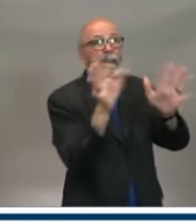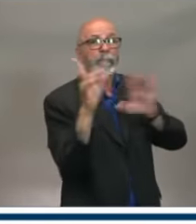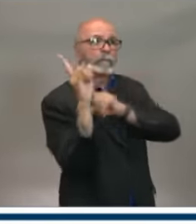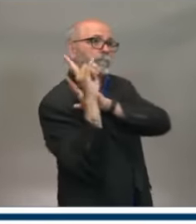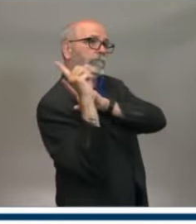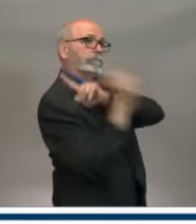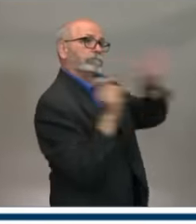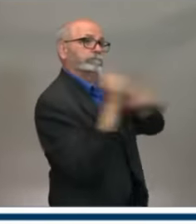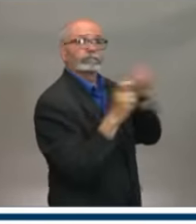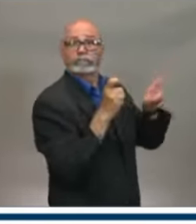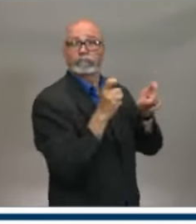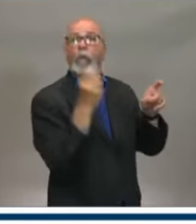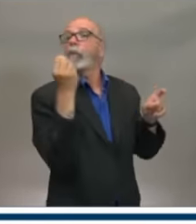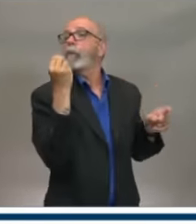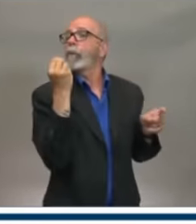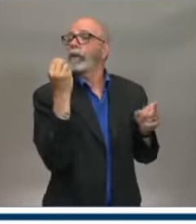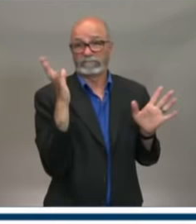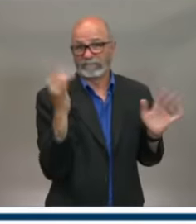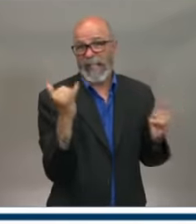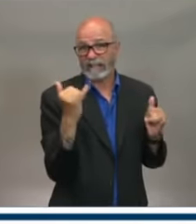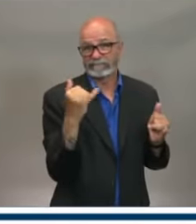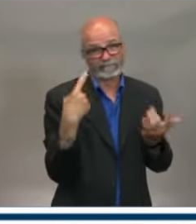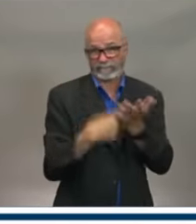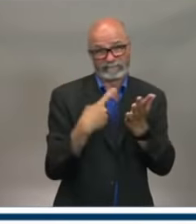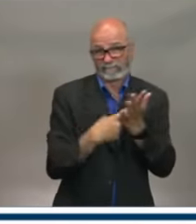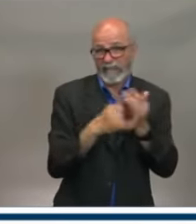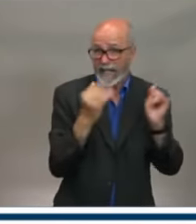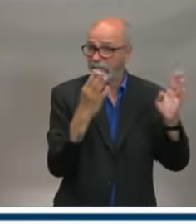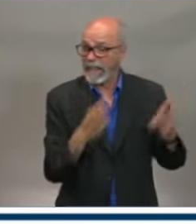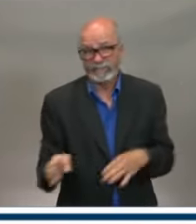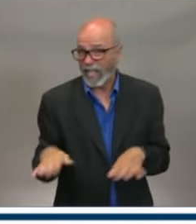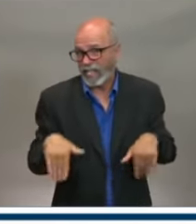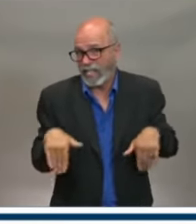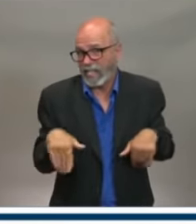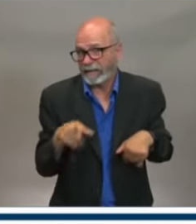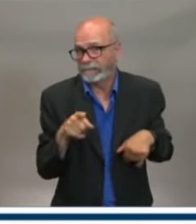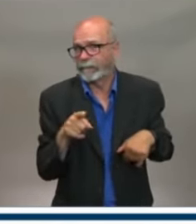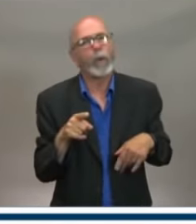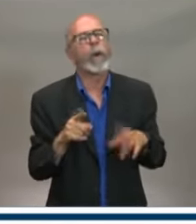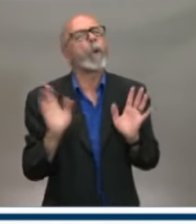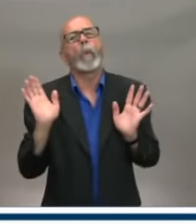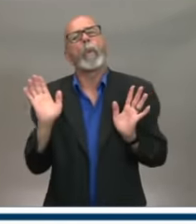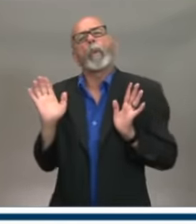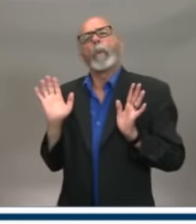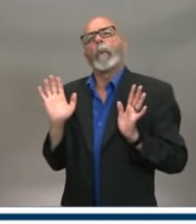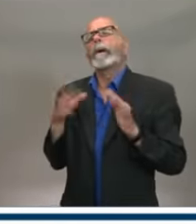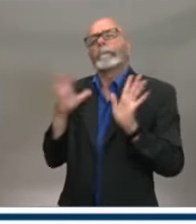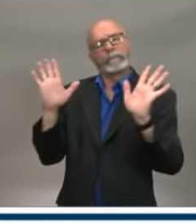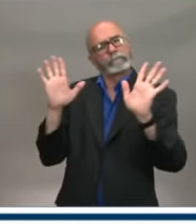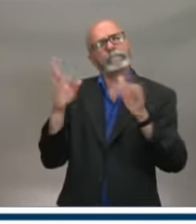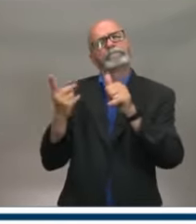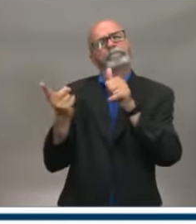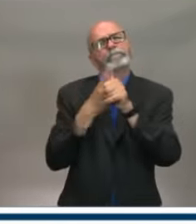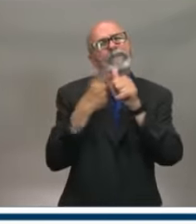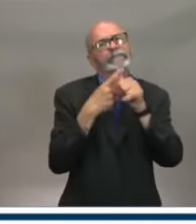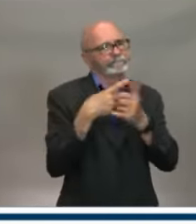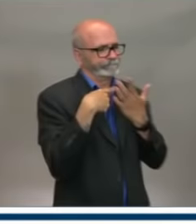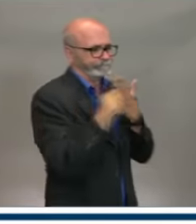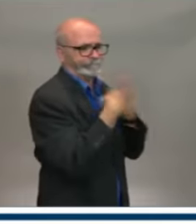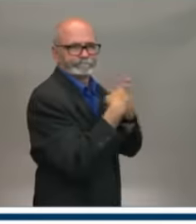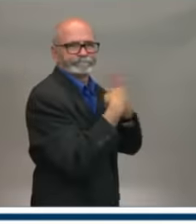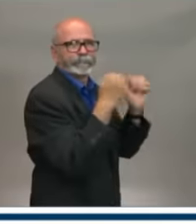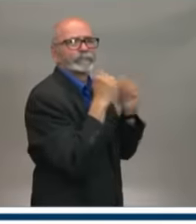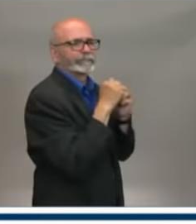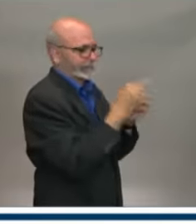at this point in time, there's no plans for that, correct? We're still working to ensure that we deal with the issue at Northwood, continuing to make sure that